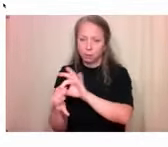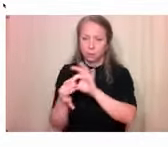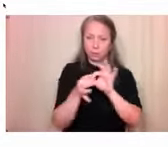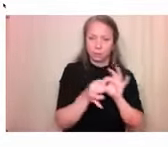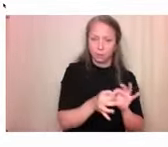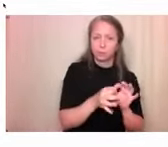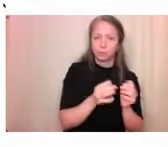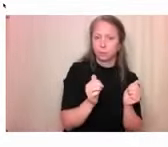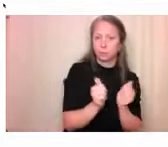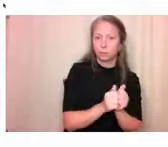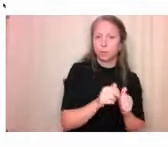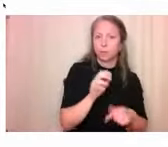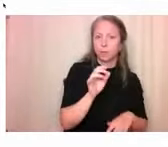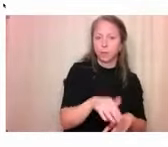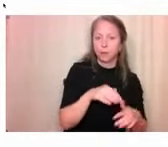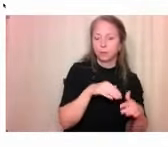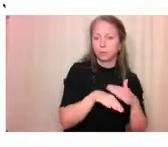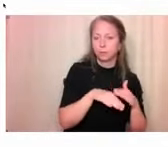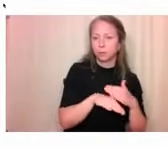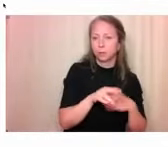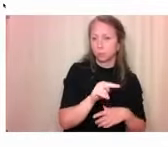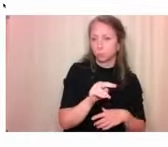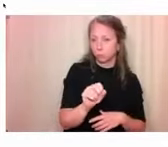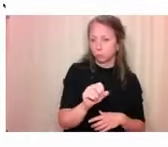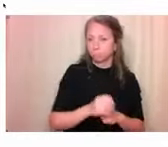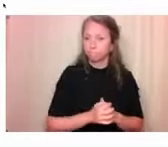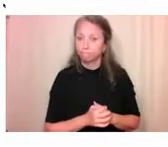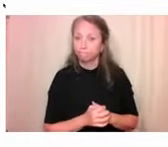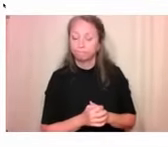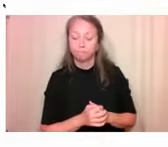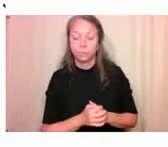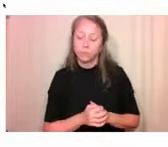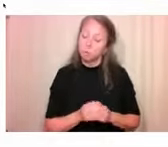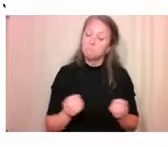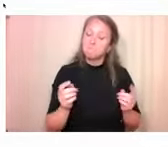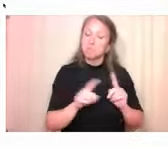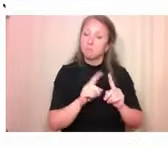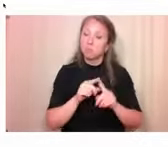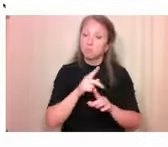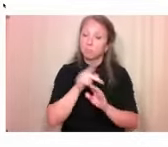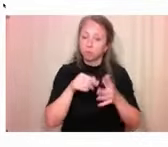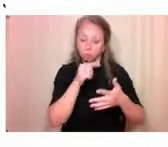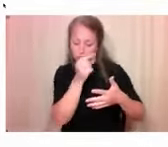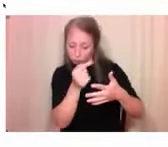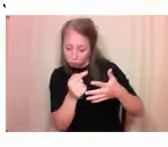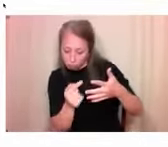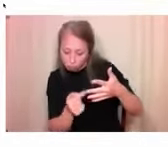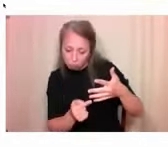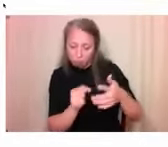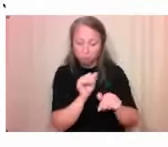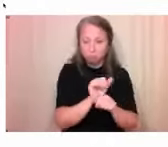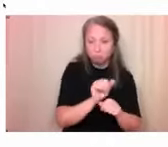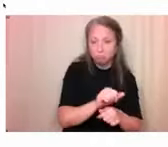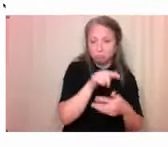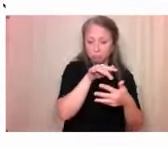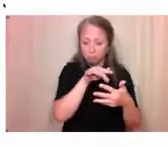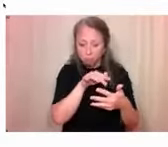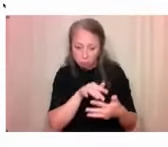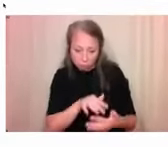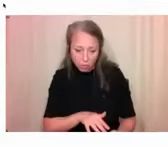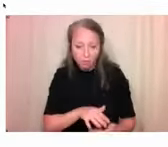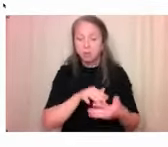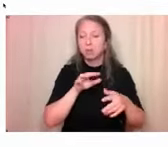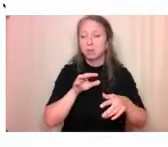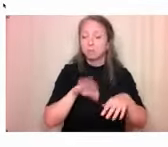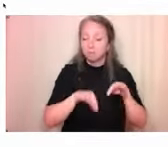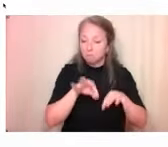move forward with these photovoice projects, we'll be working to bring the results together to learn from all the perspectives that are shared with us from different